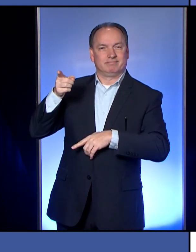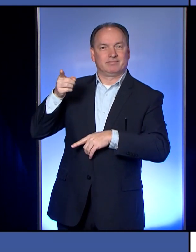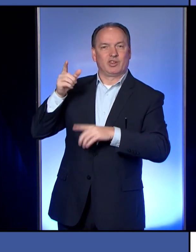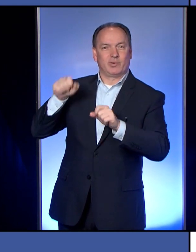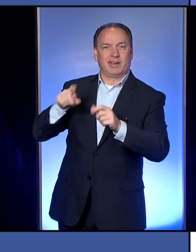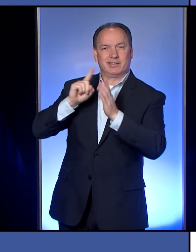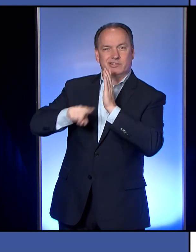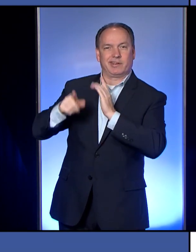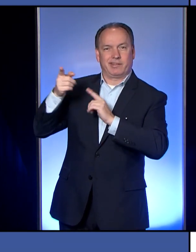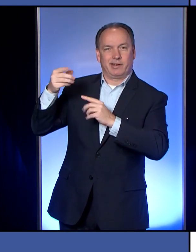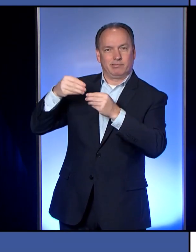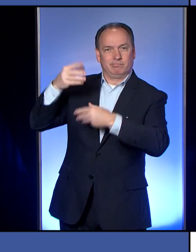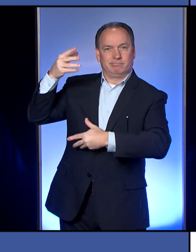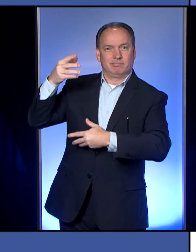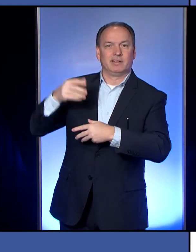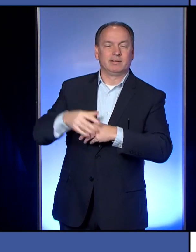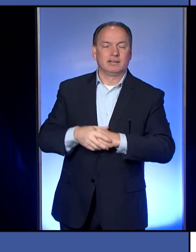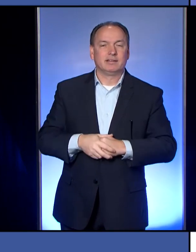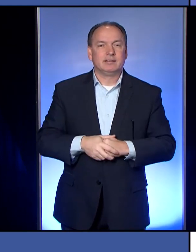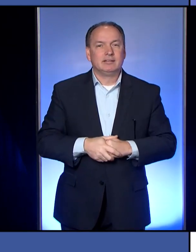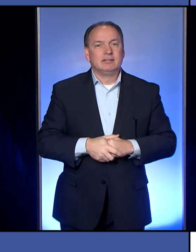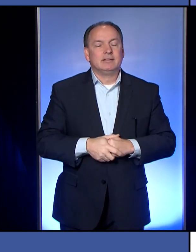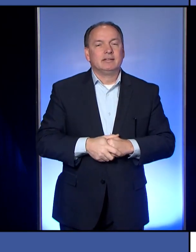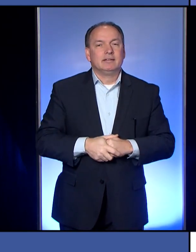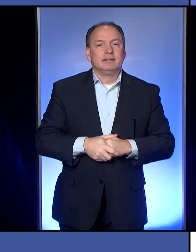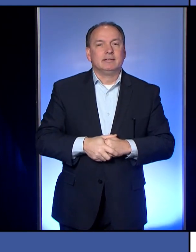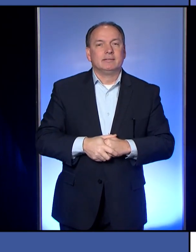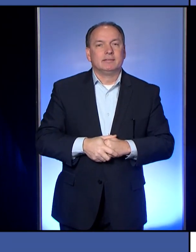COVID website eriecountypa.gov.